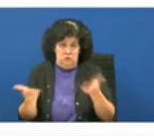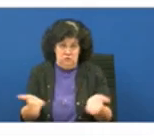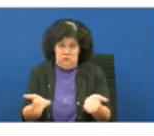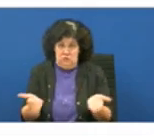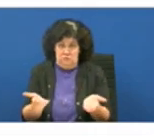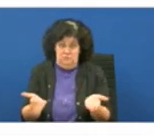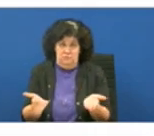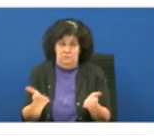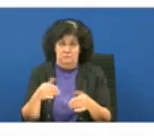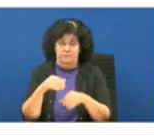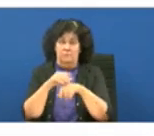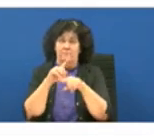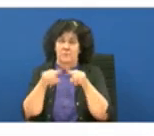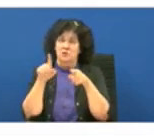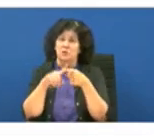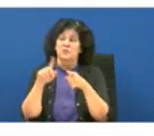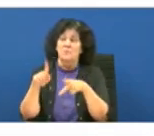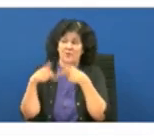next slide